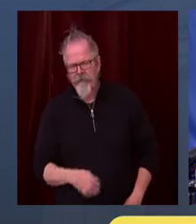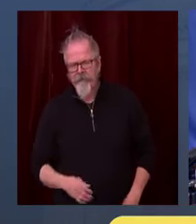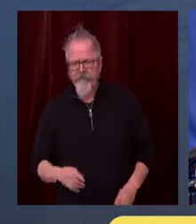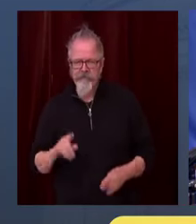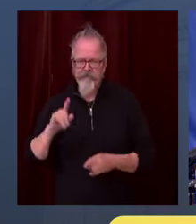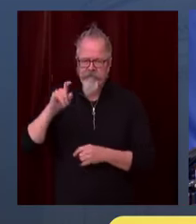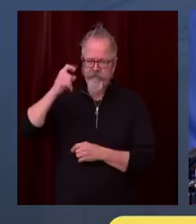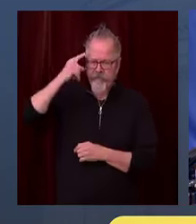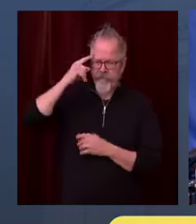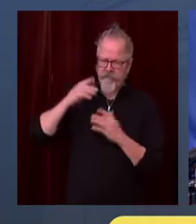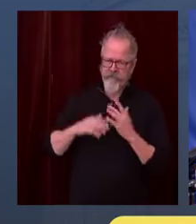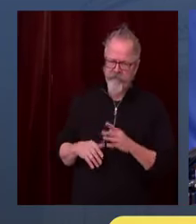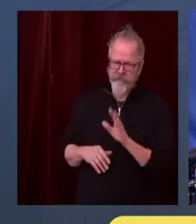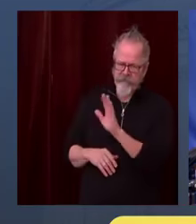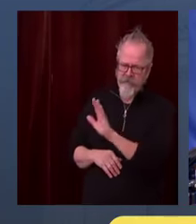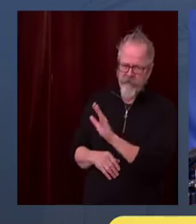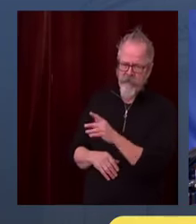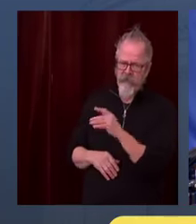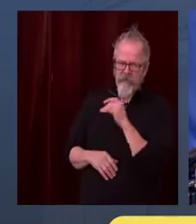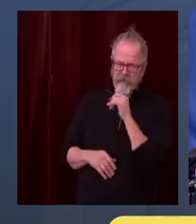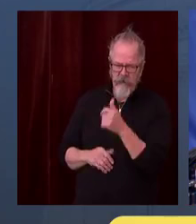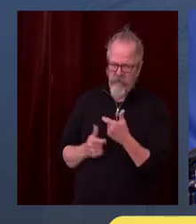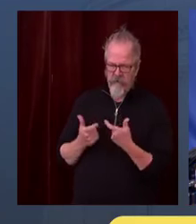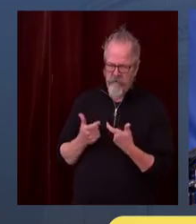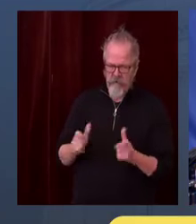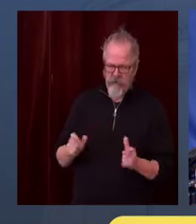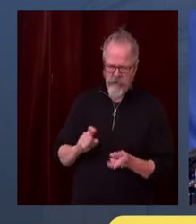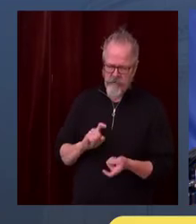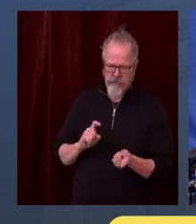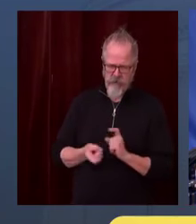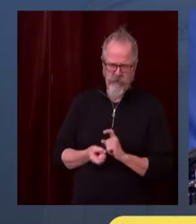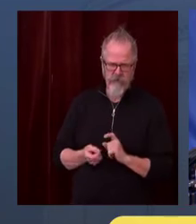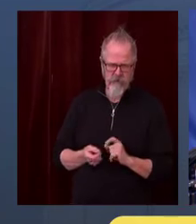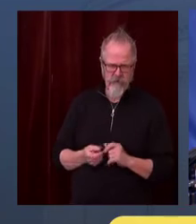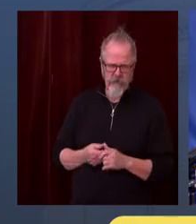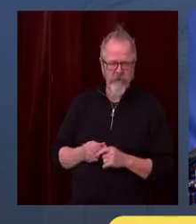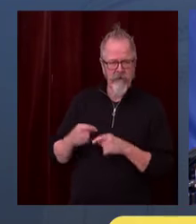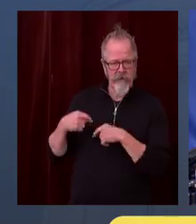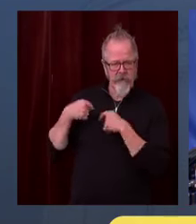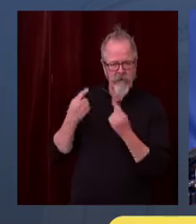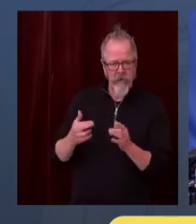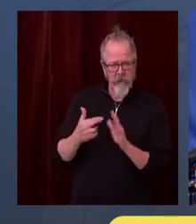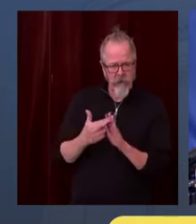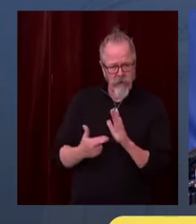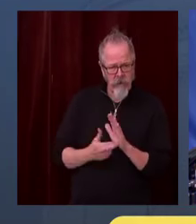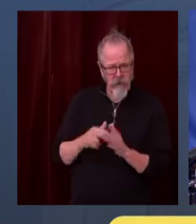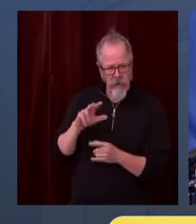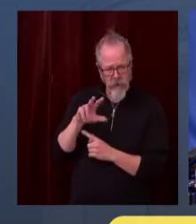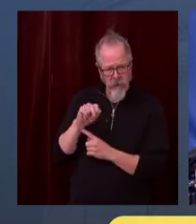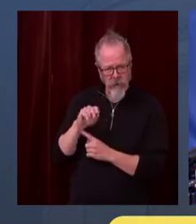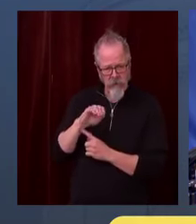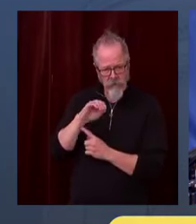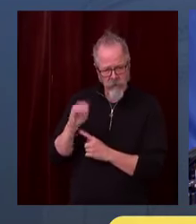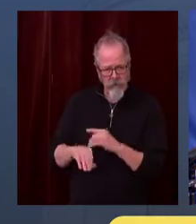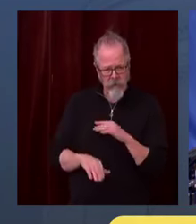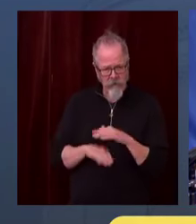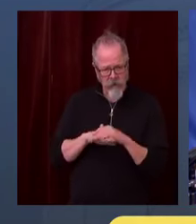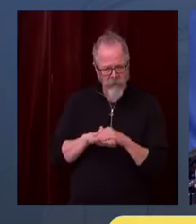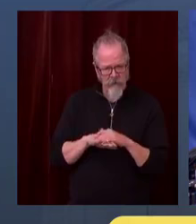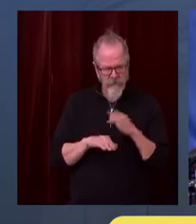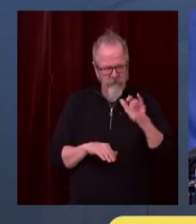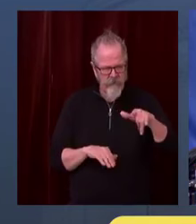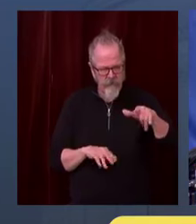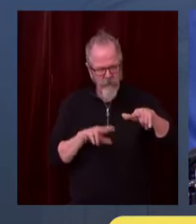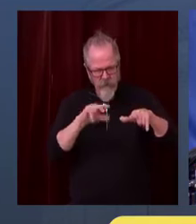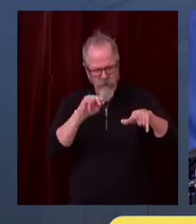capacity. It's gone from 30% to 25%. So this is a very minimal change. And that was done principally so that we have sort of